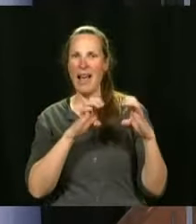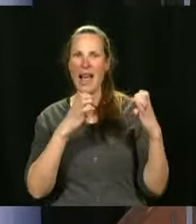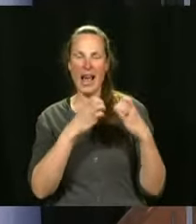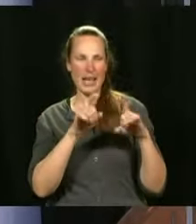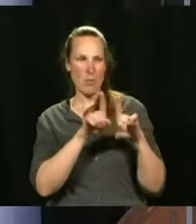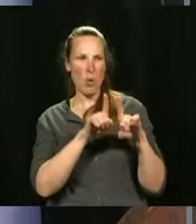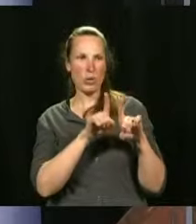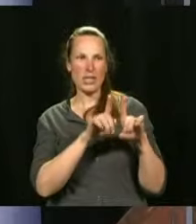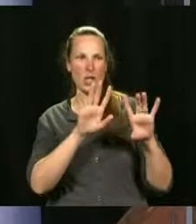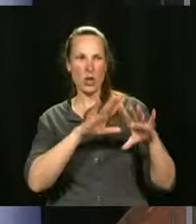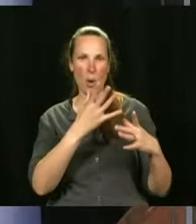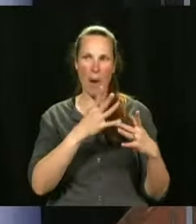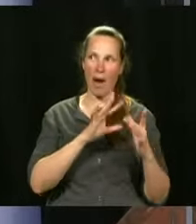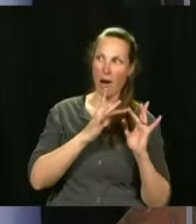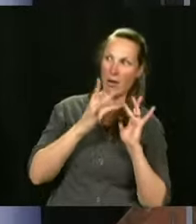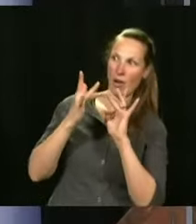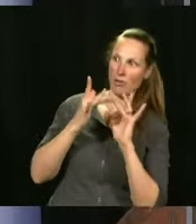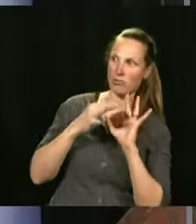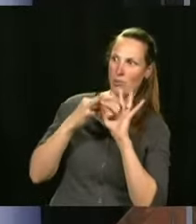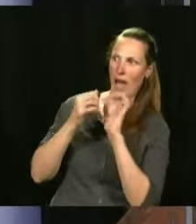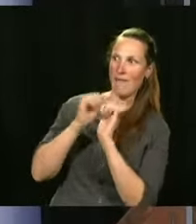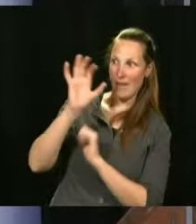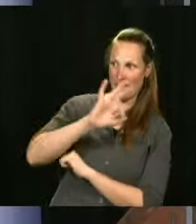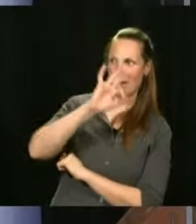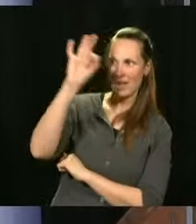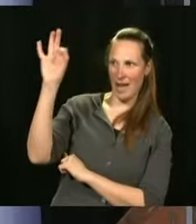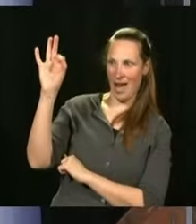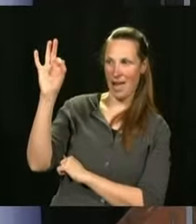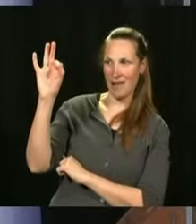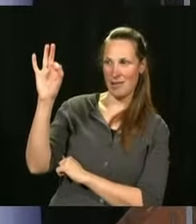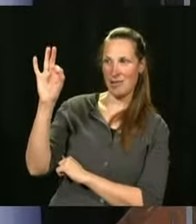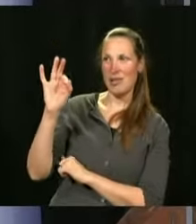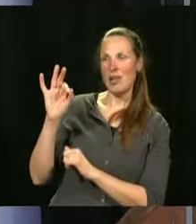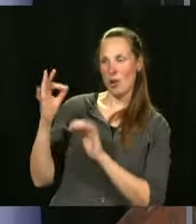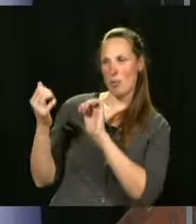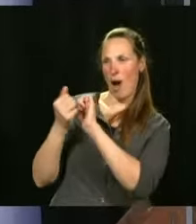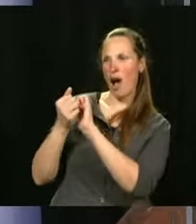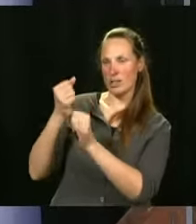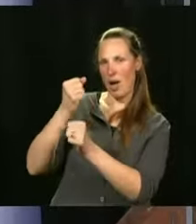our federal relations teams everybody's working on this now thank you very much